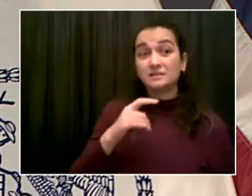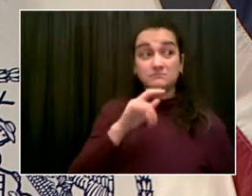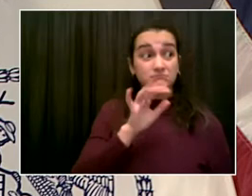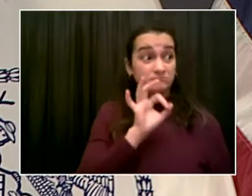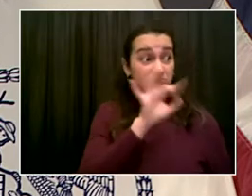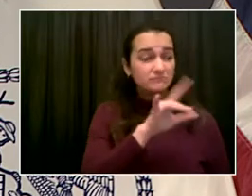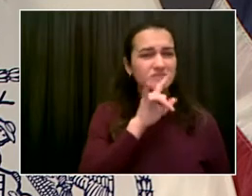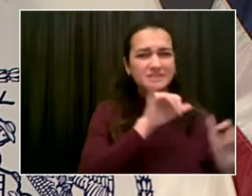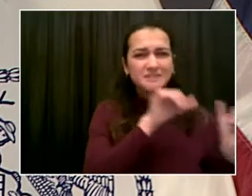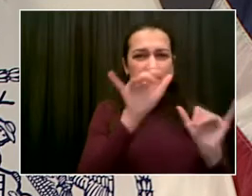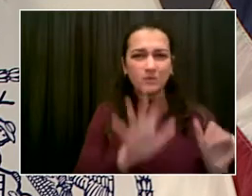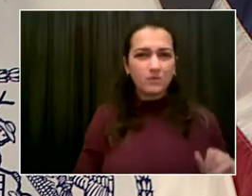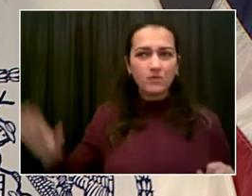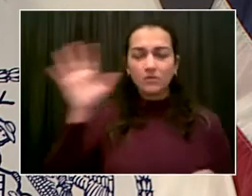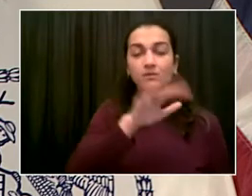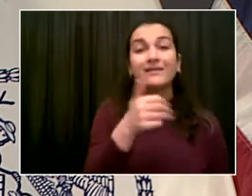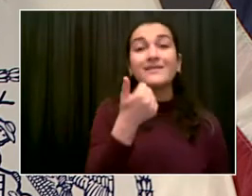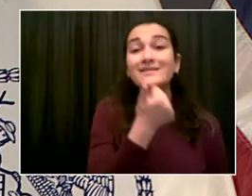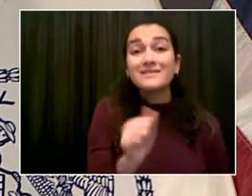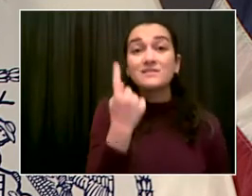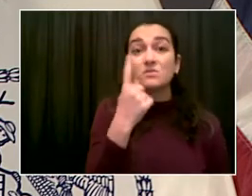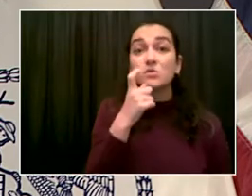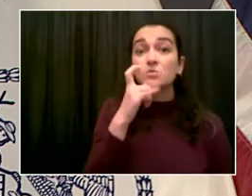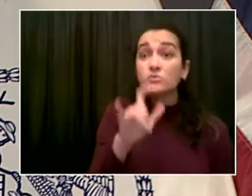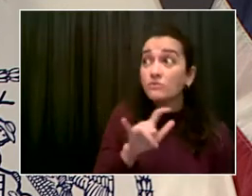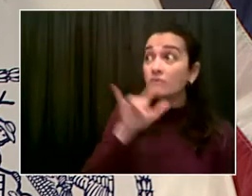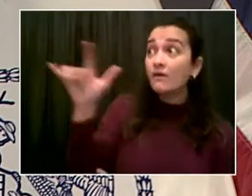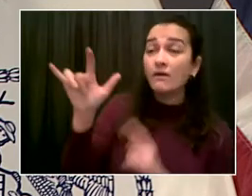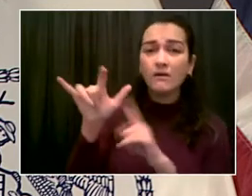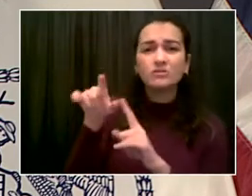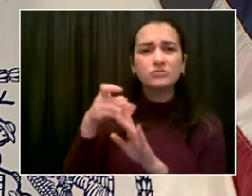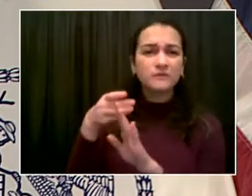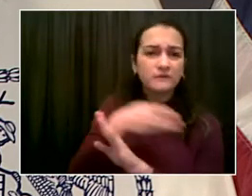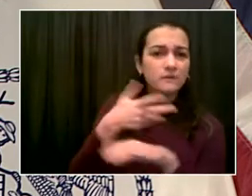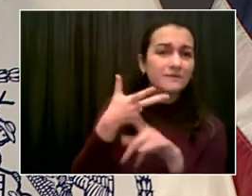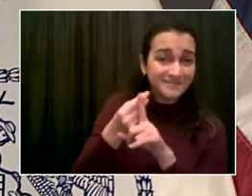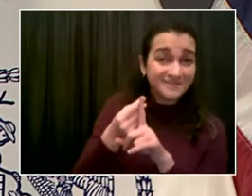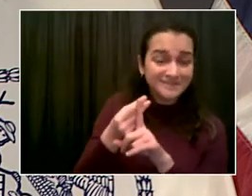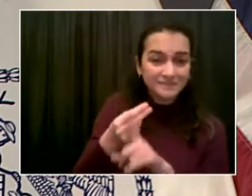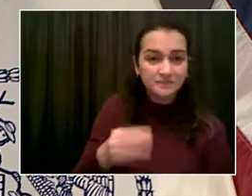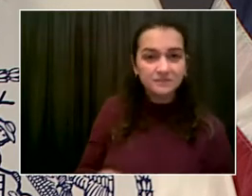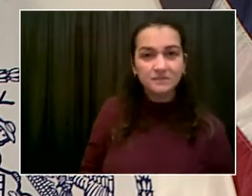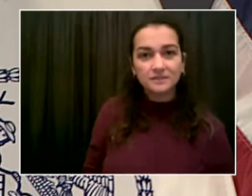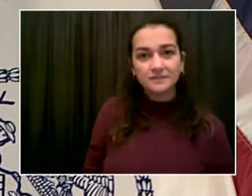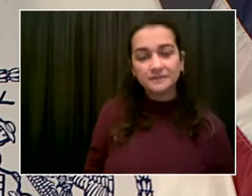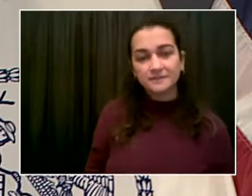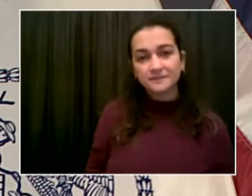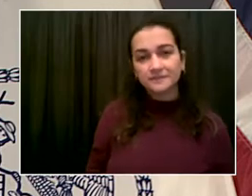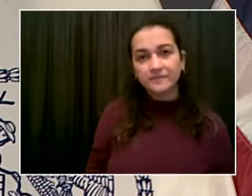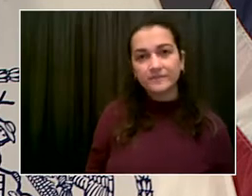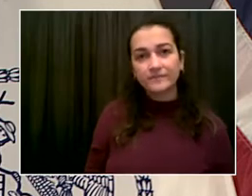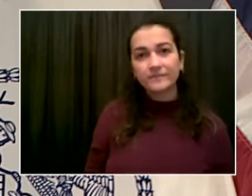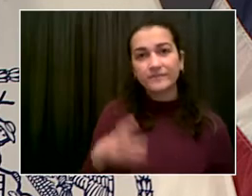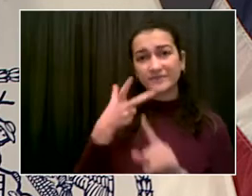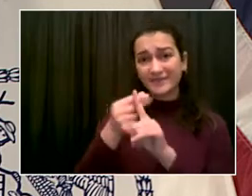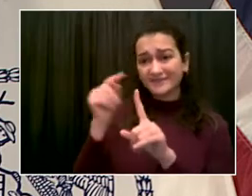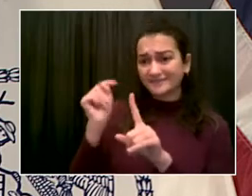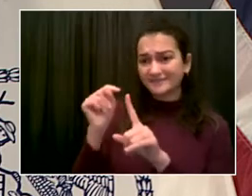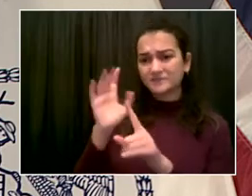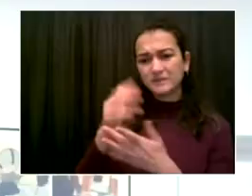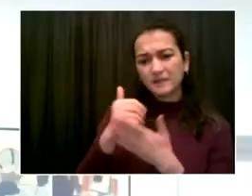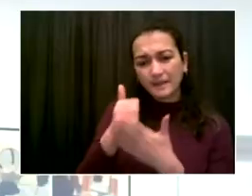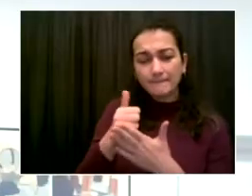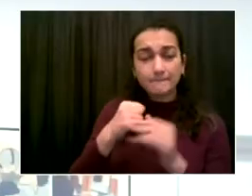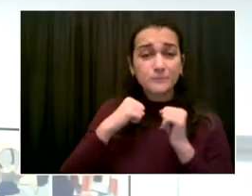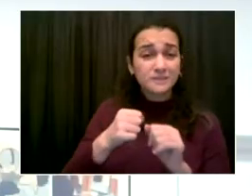if people are vaccinated, that's the way that they protect themselves and protect everyone else. Dr. Choksi. Just to